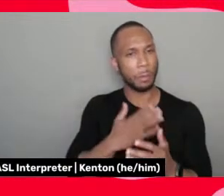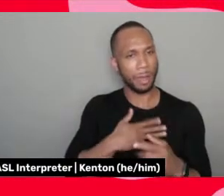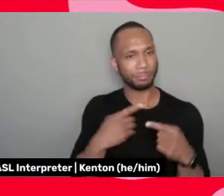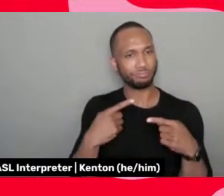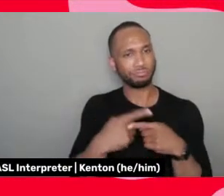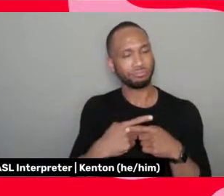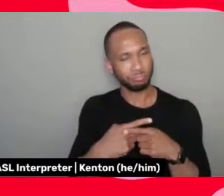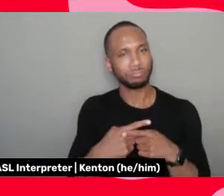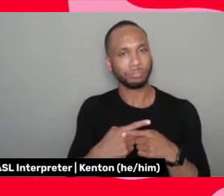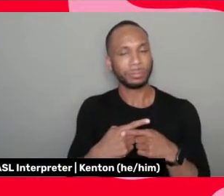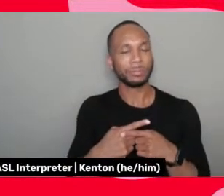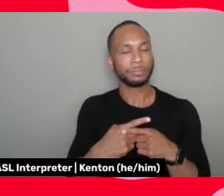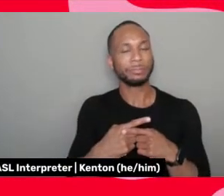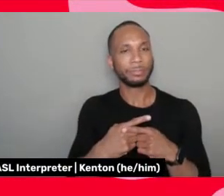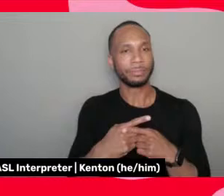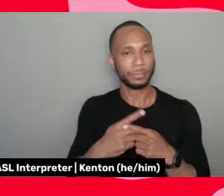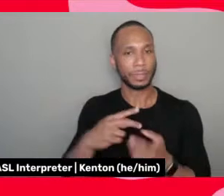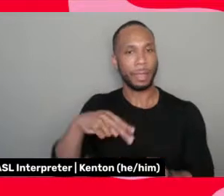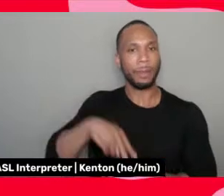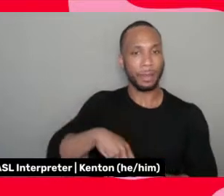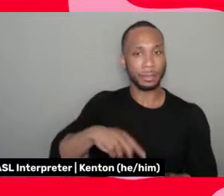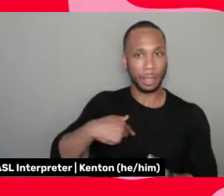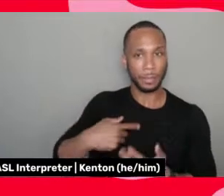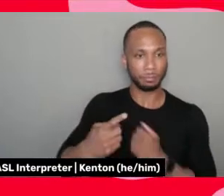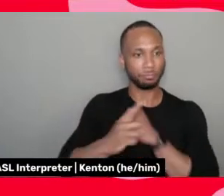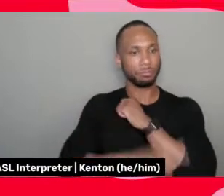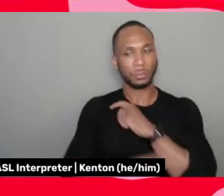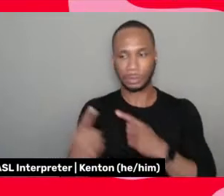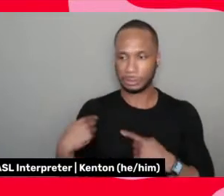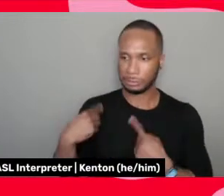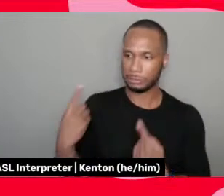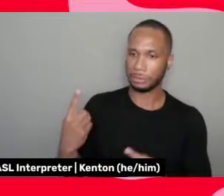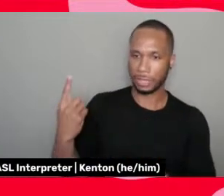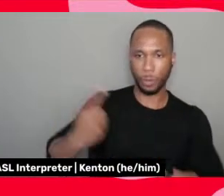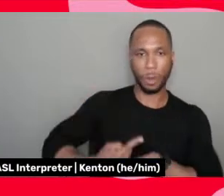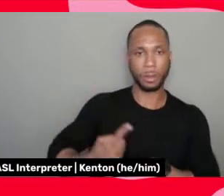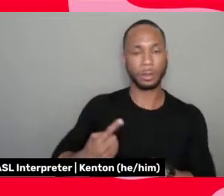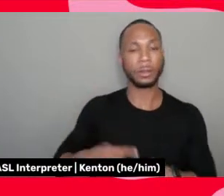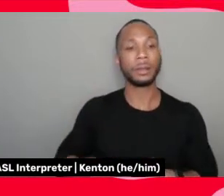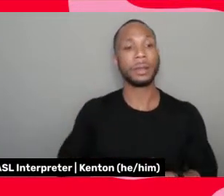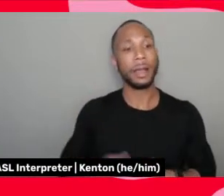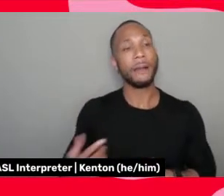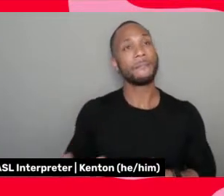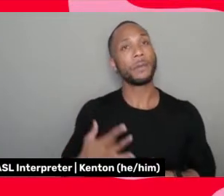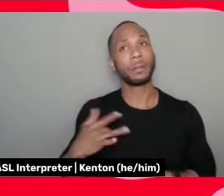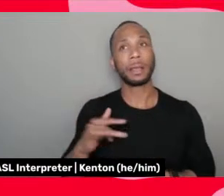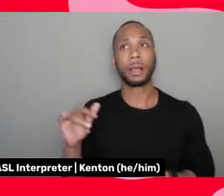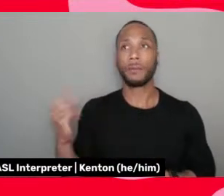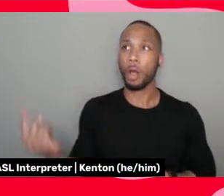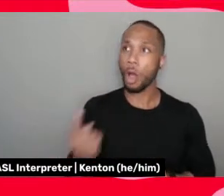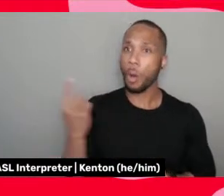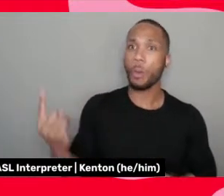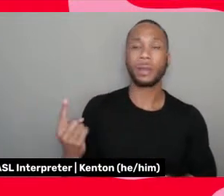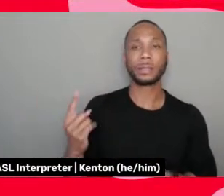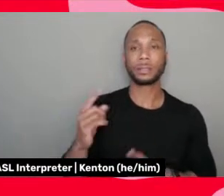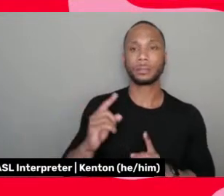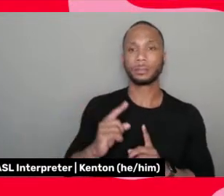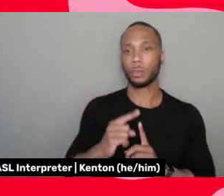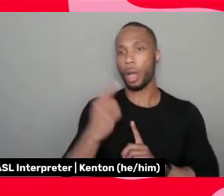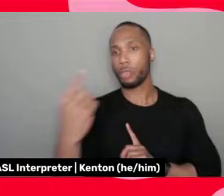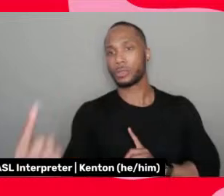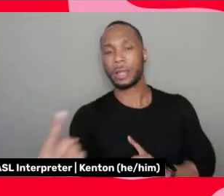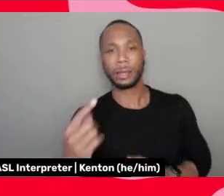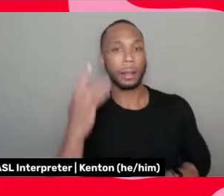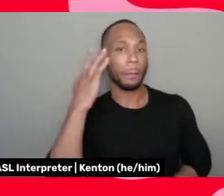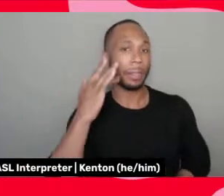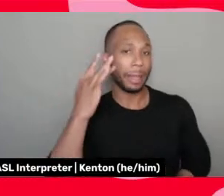because I've been for reparations from day one. I've all, I feel like I've always been on the other side of the question. I'm light-skinned in the